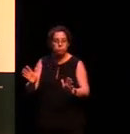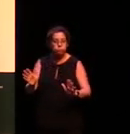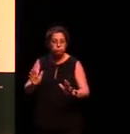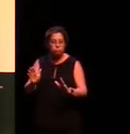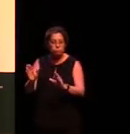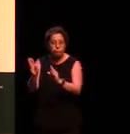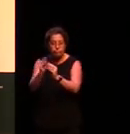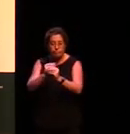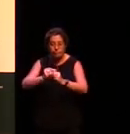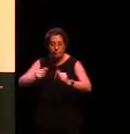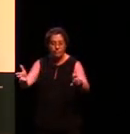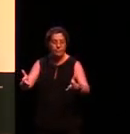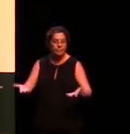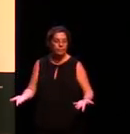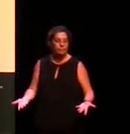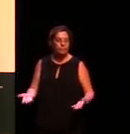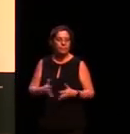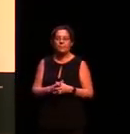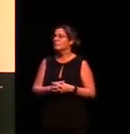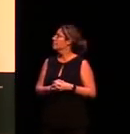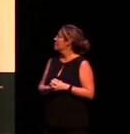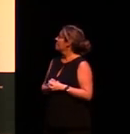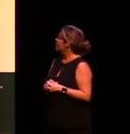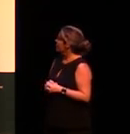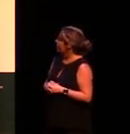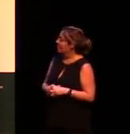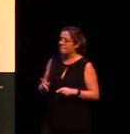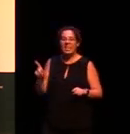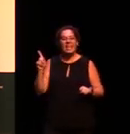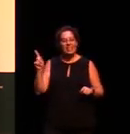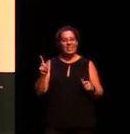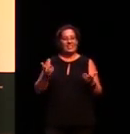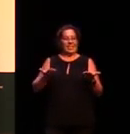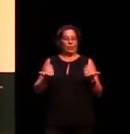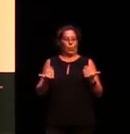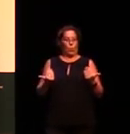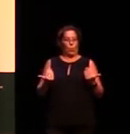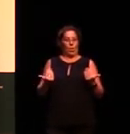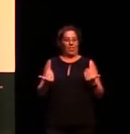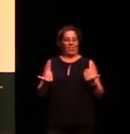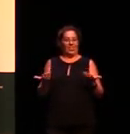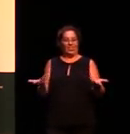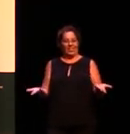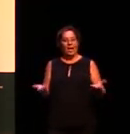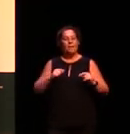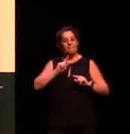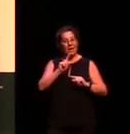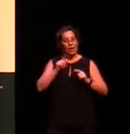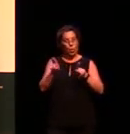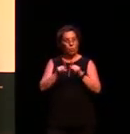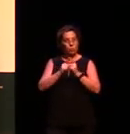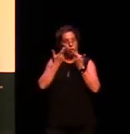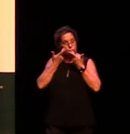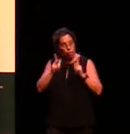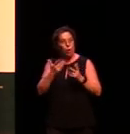English has in that sentence now not only is this just cool it also reveals something very fundamental